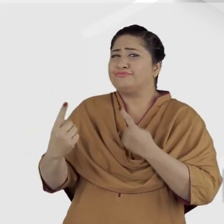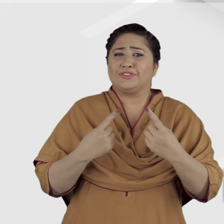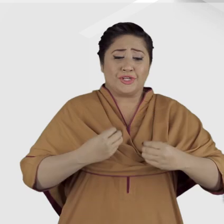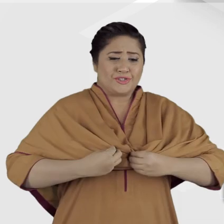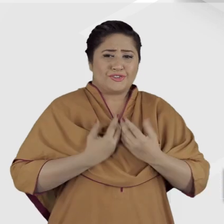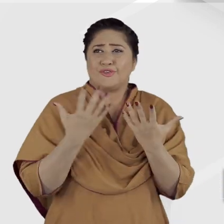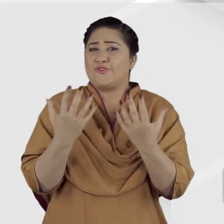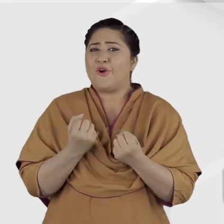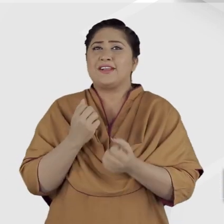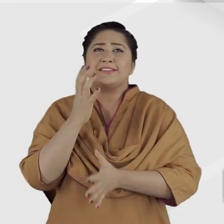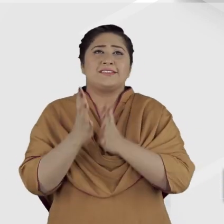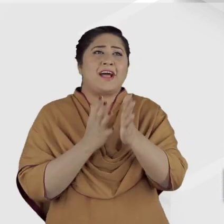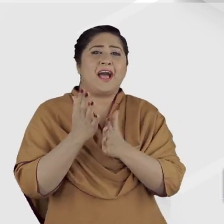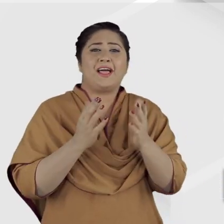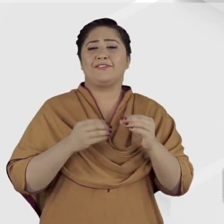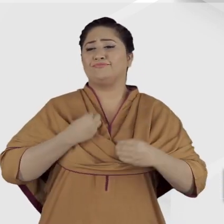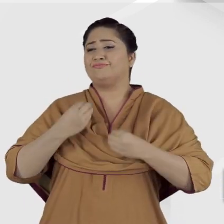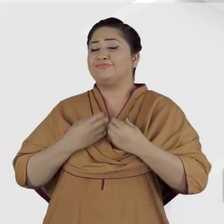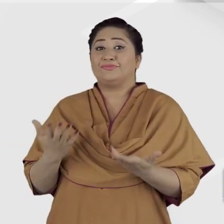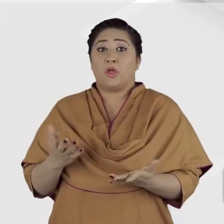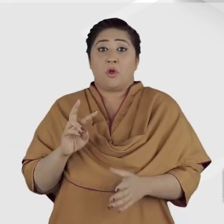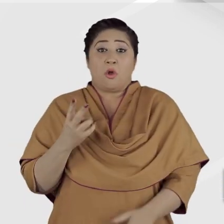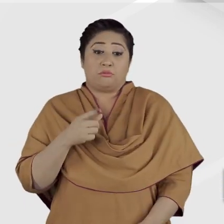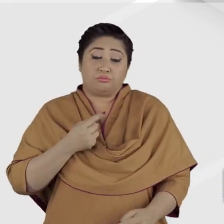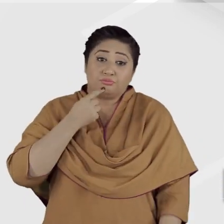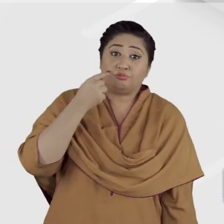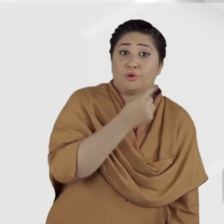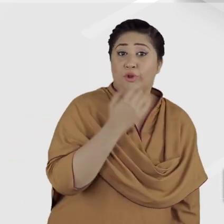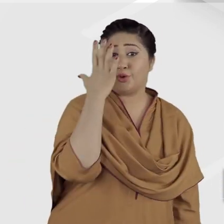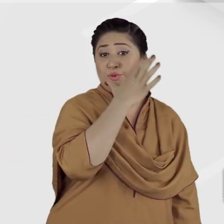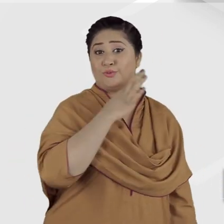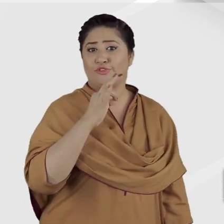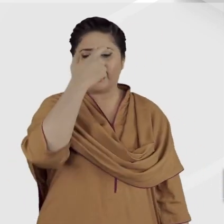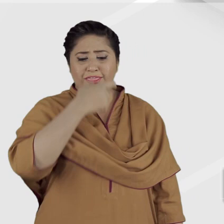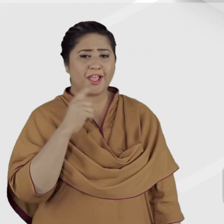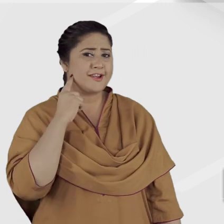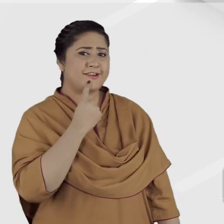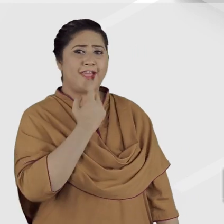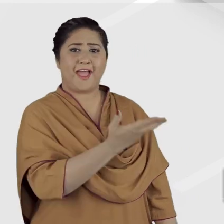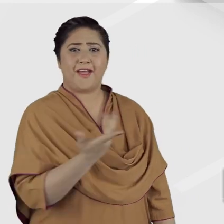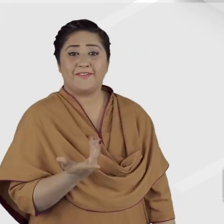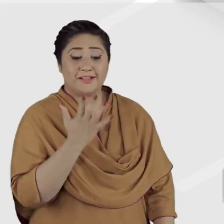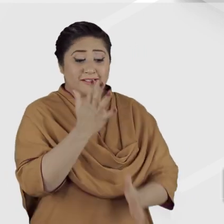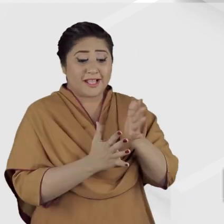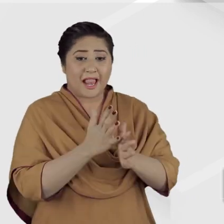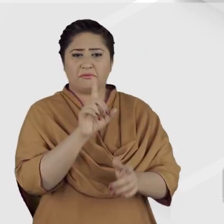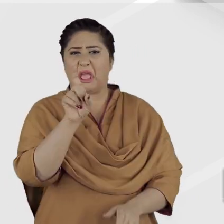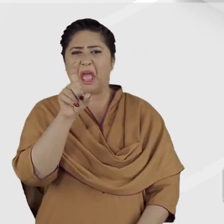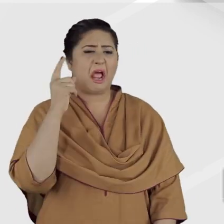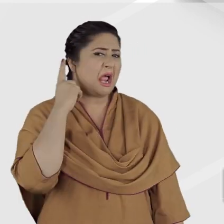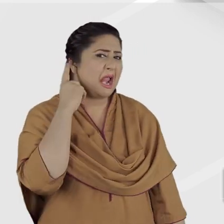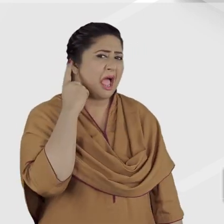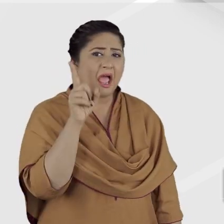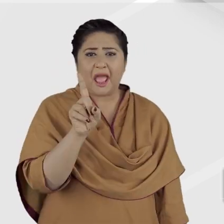culture, a desire to celebrate deaf culture and life. It stresses the beauty of being deaf and views the